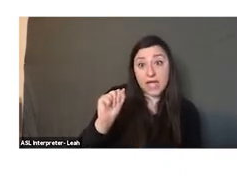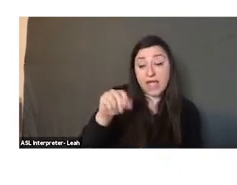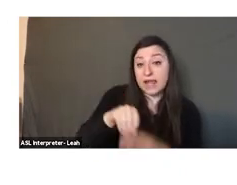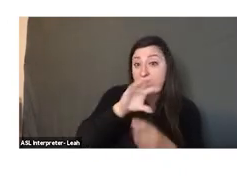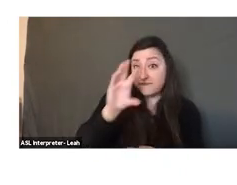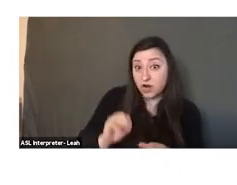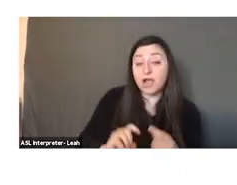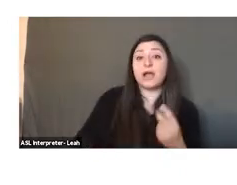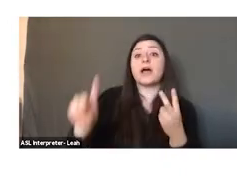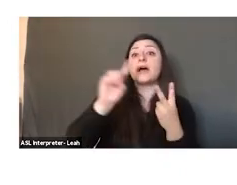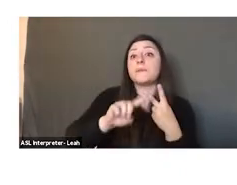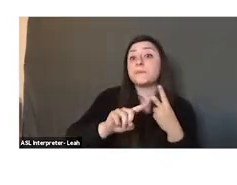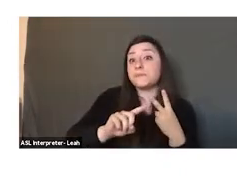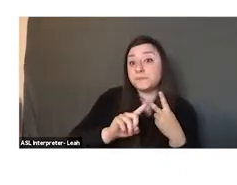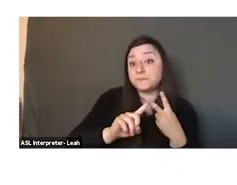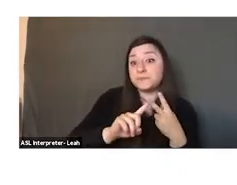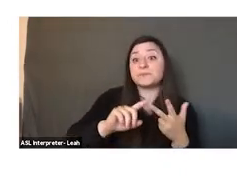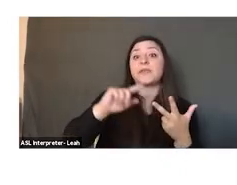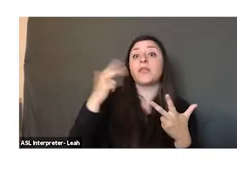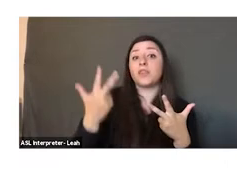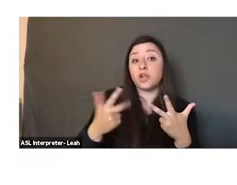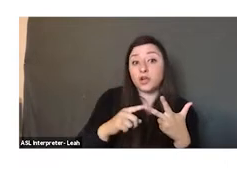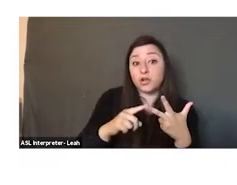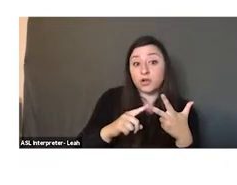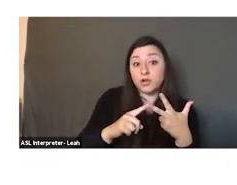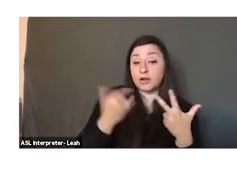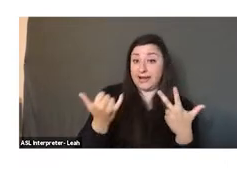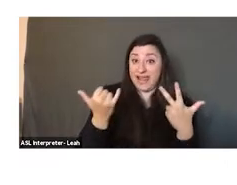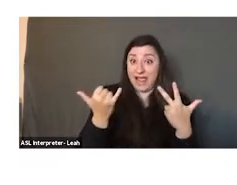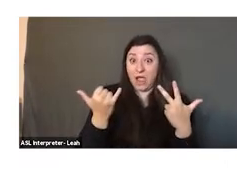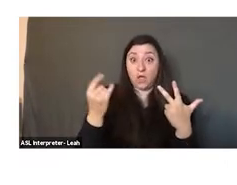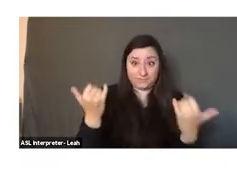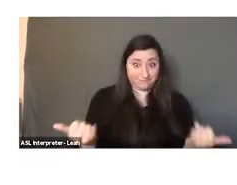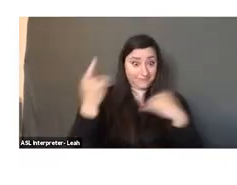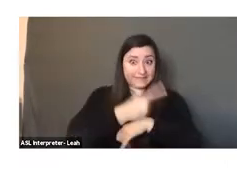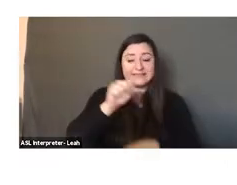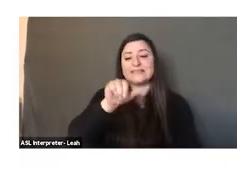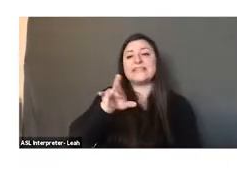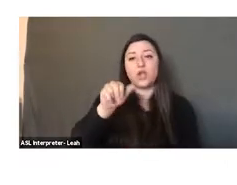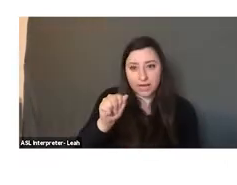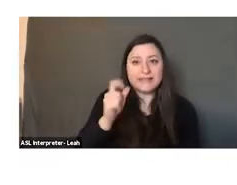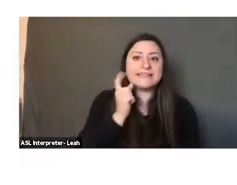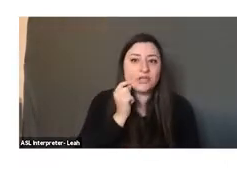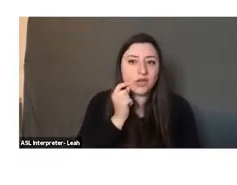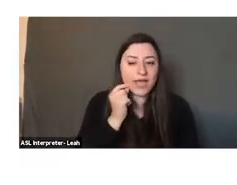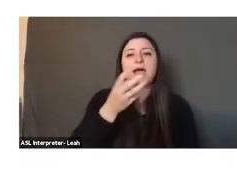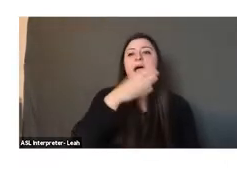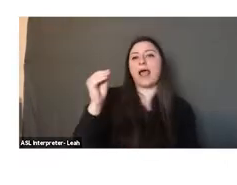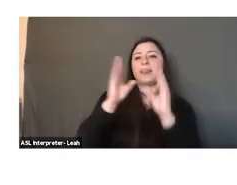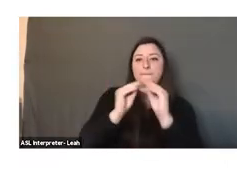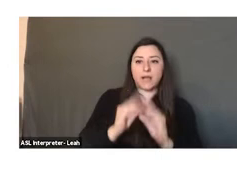Second, in Japan. Third, in what is now present-day Syria and Lebanon. And fourth,